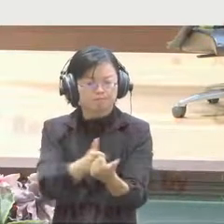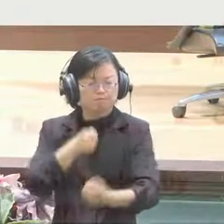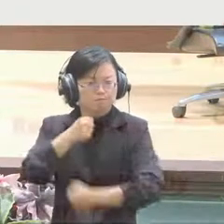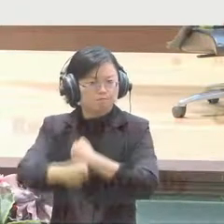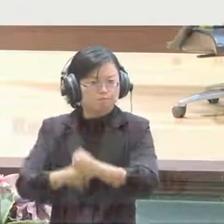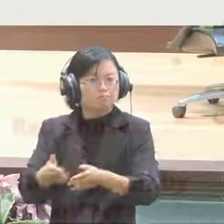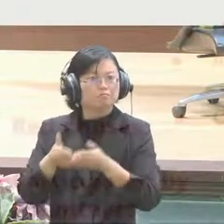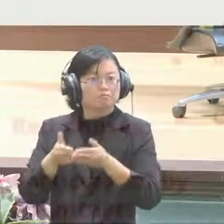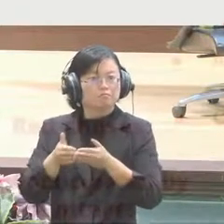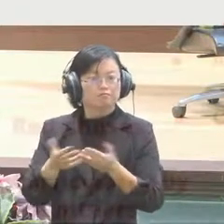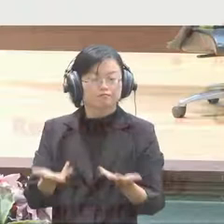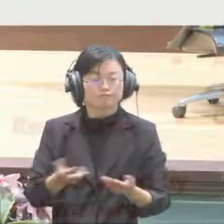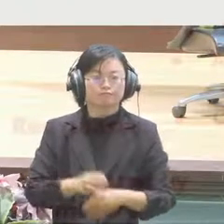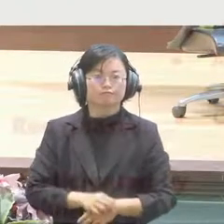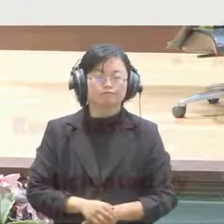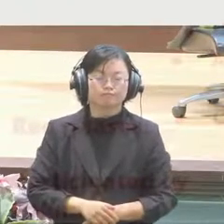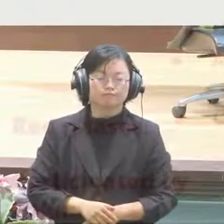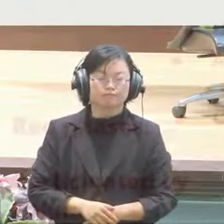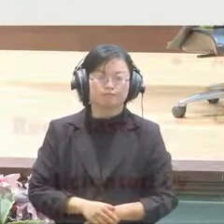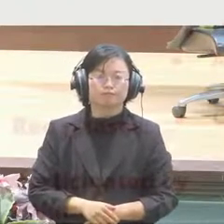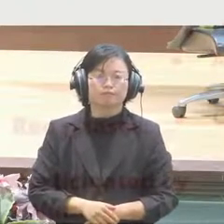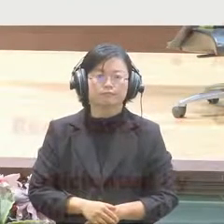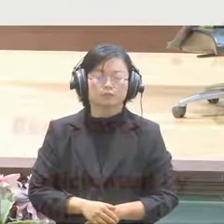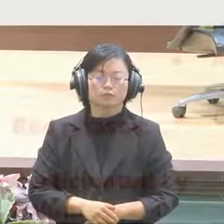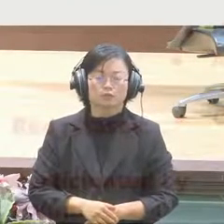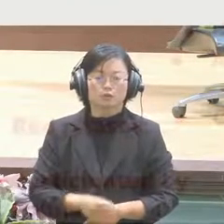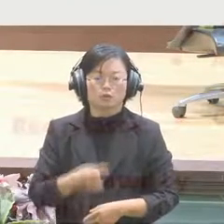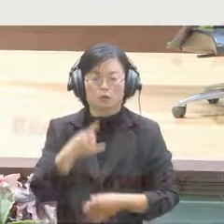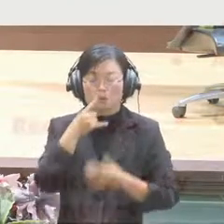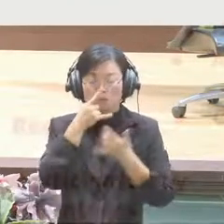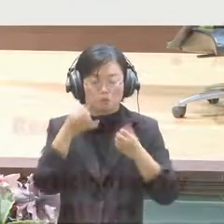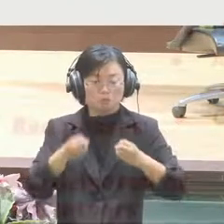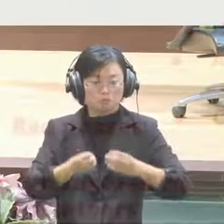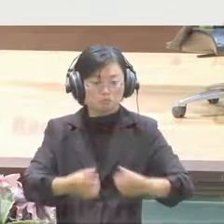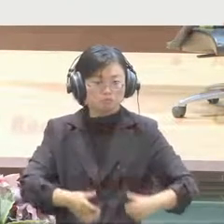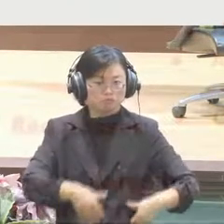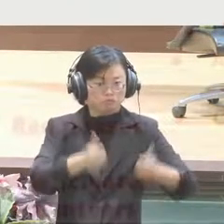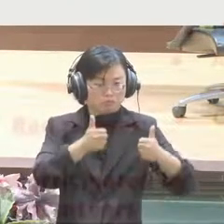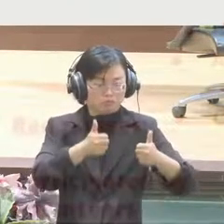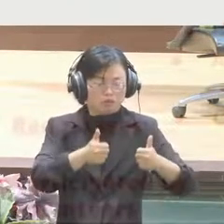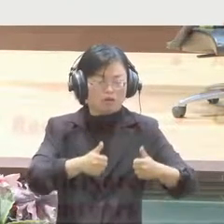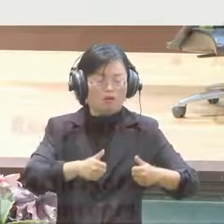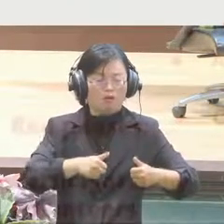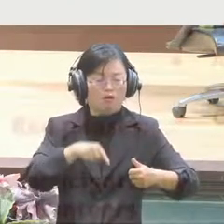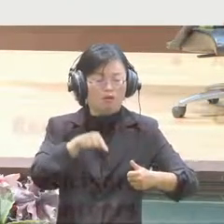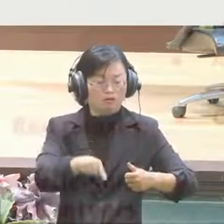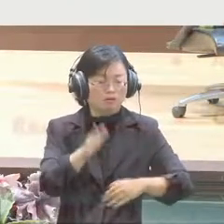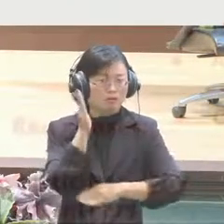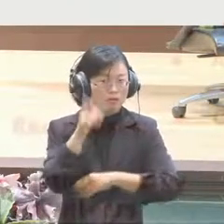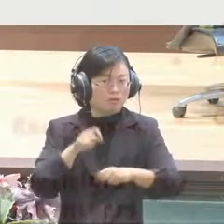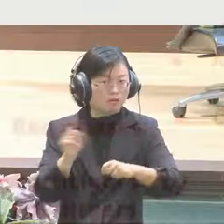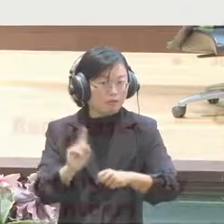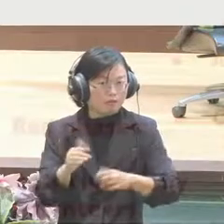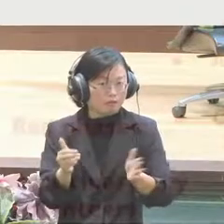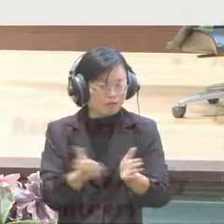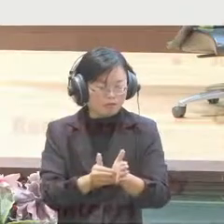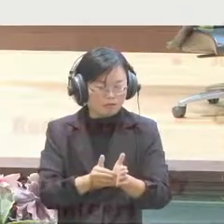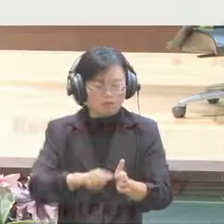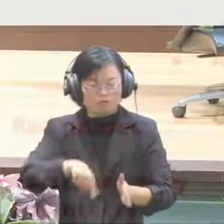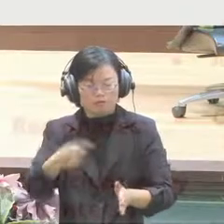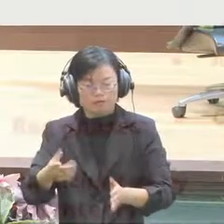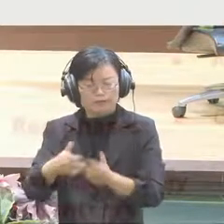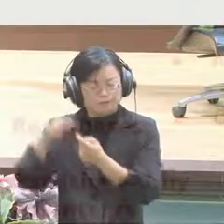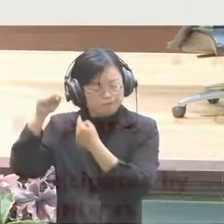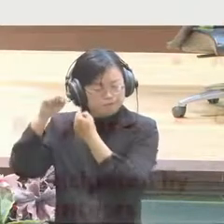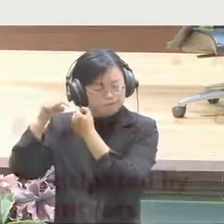the policy problem that is going to be researched, we have to think how. How to do that? How